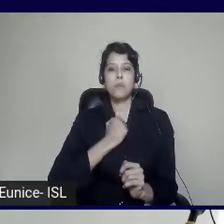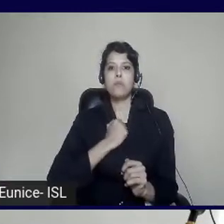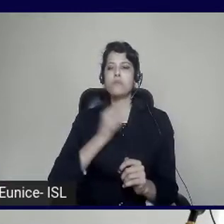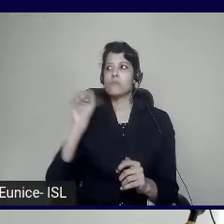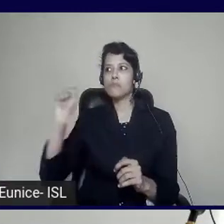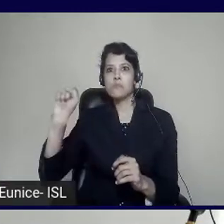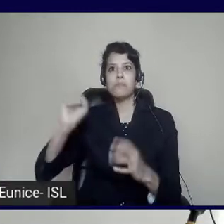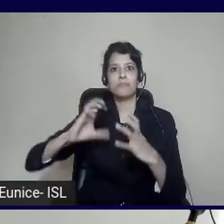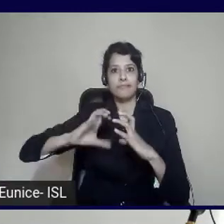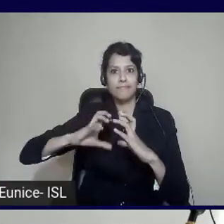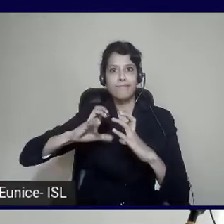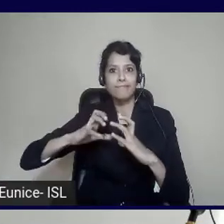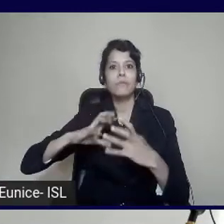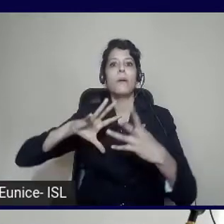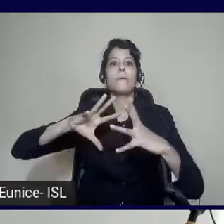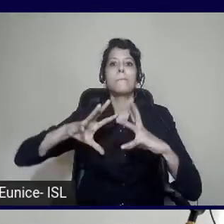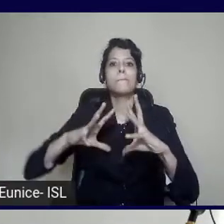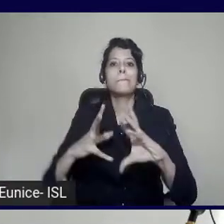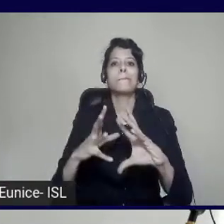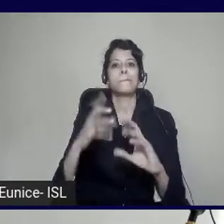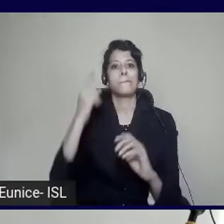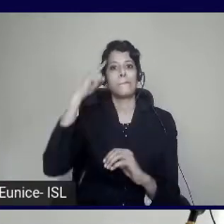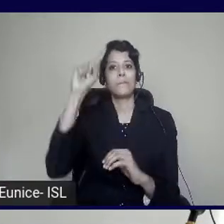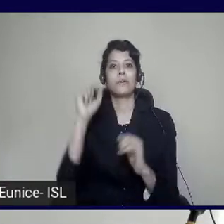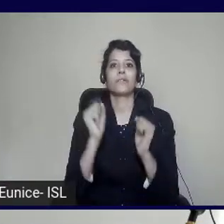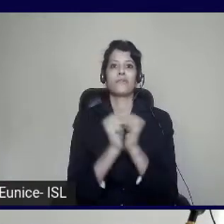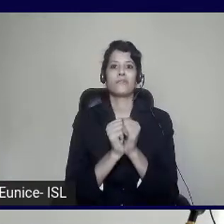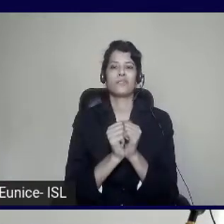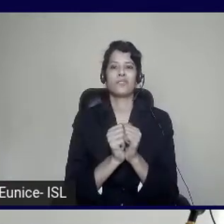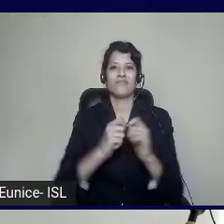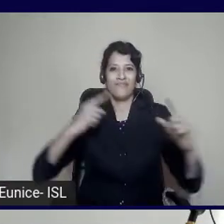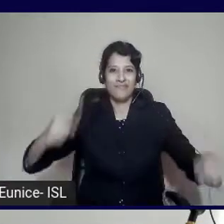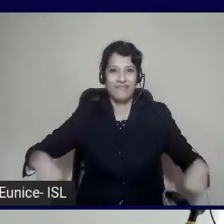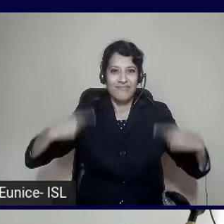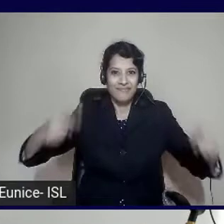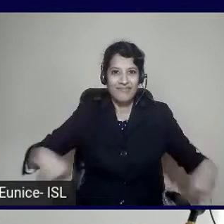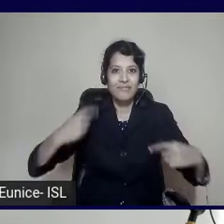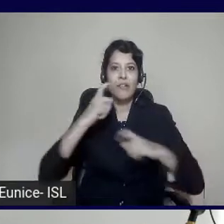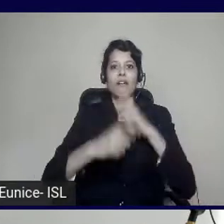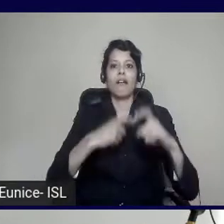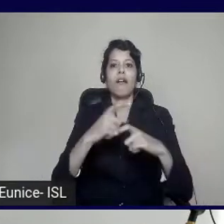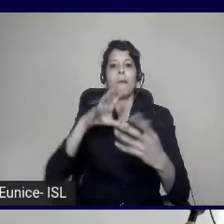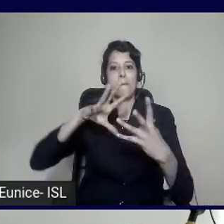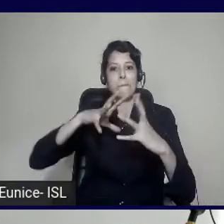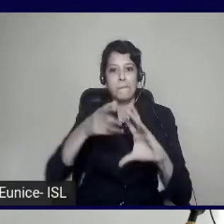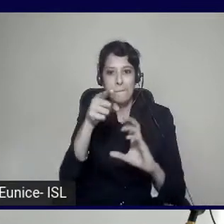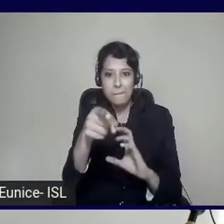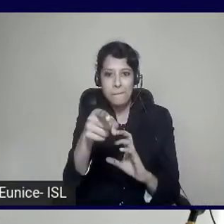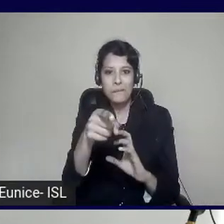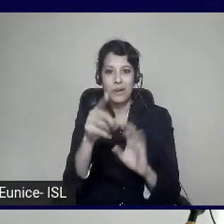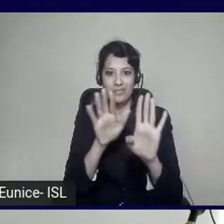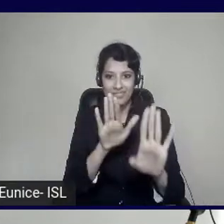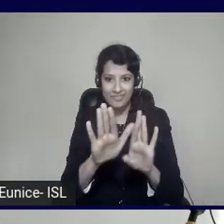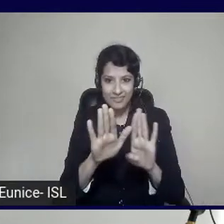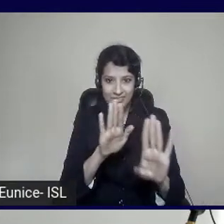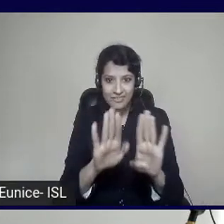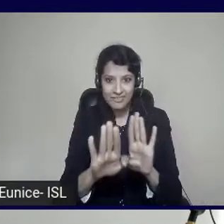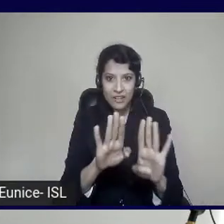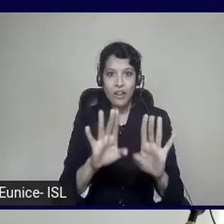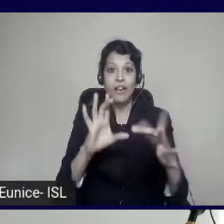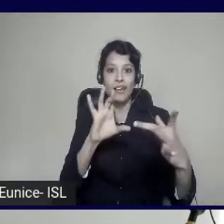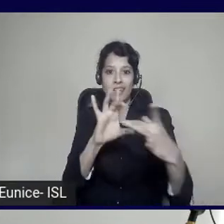company that works with wheelchairs. And it's bolted onto my car pedals, you can see there, to be able to use the accelerator